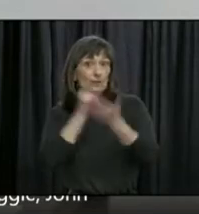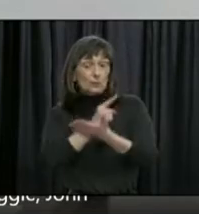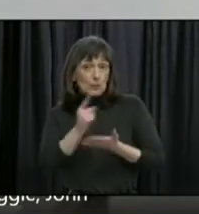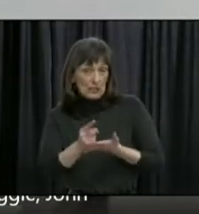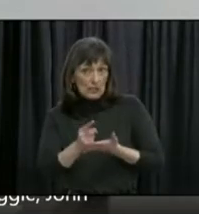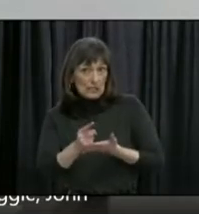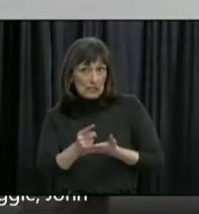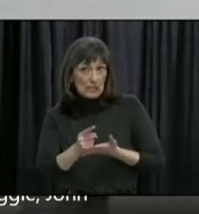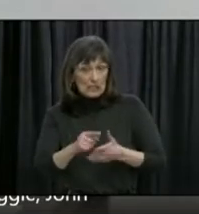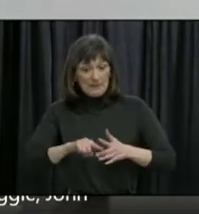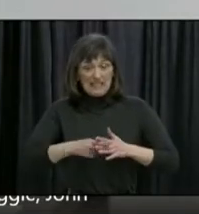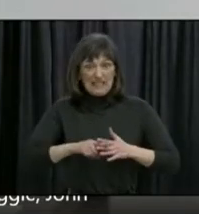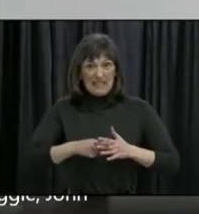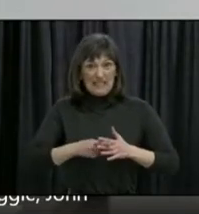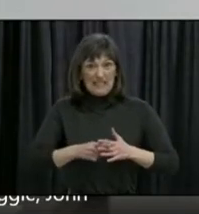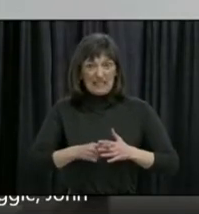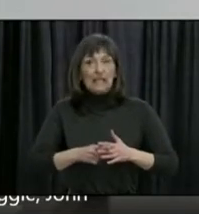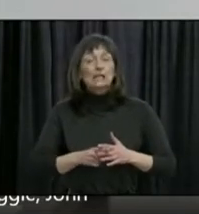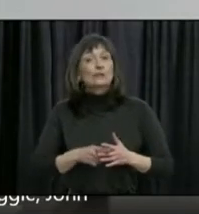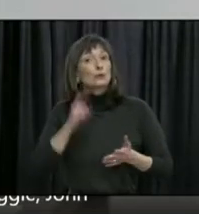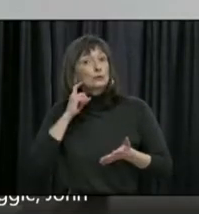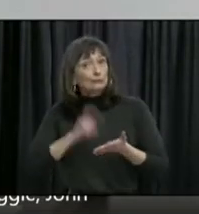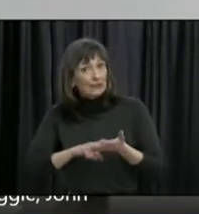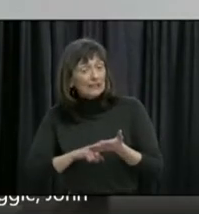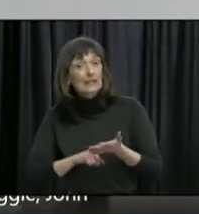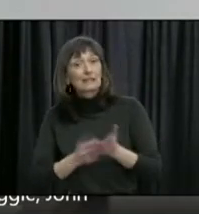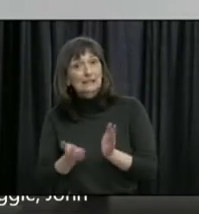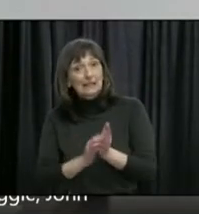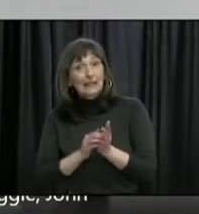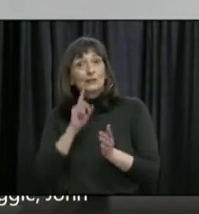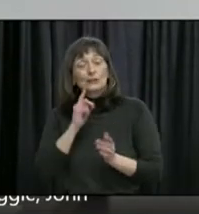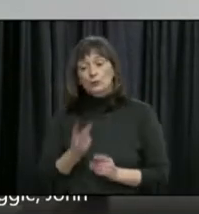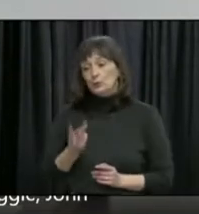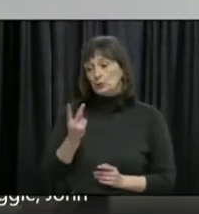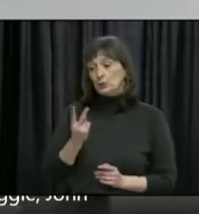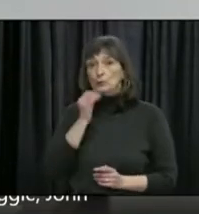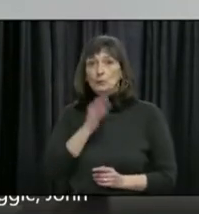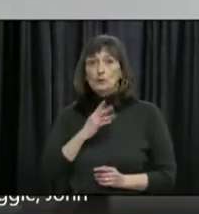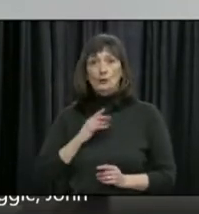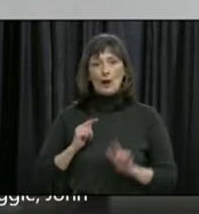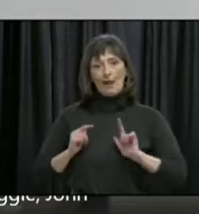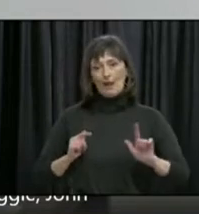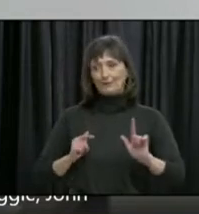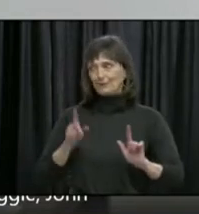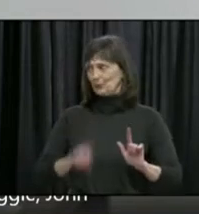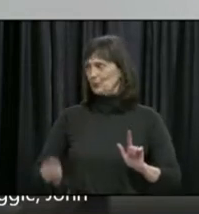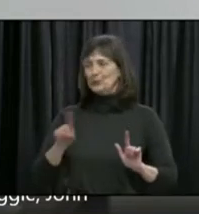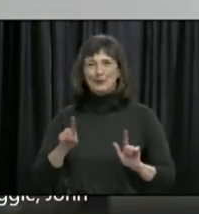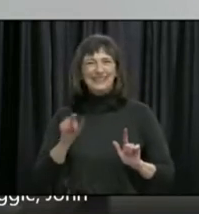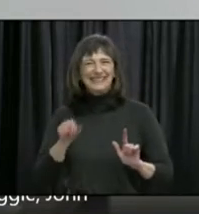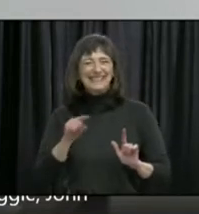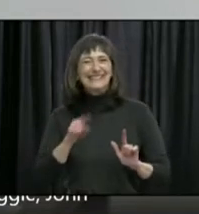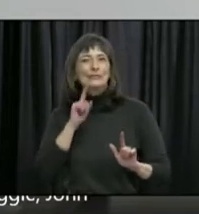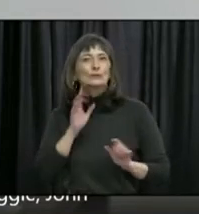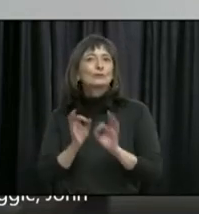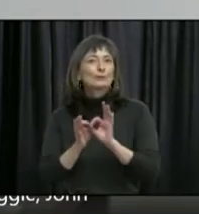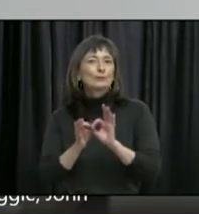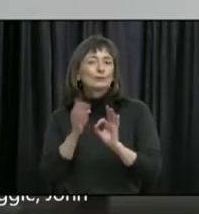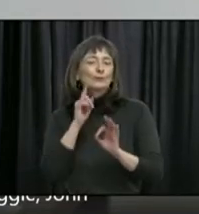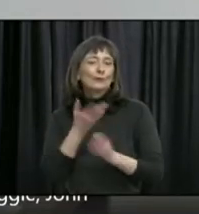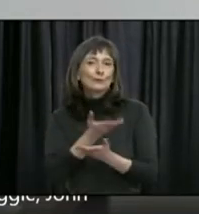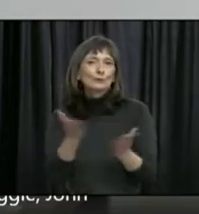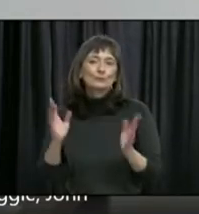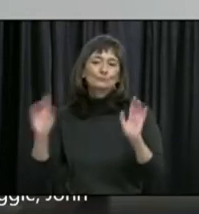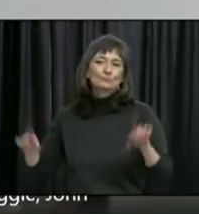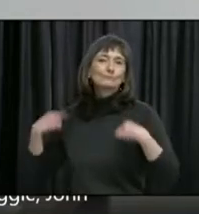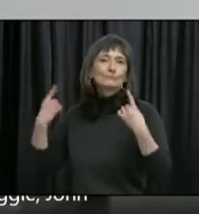the two ladies off to stage left that do the interpretation and have